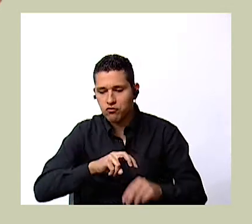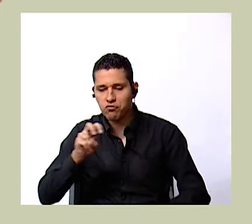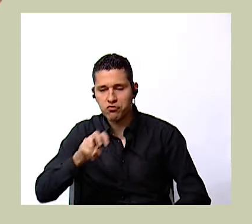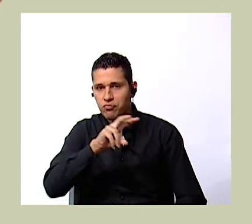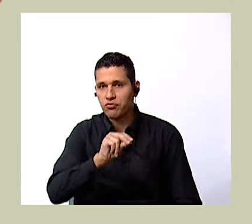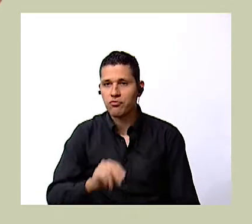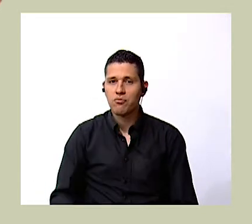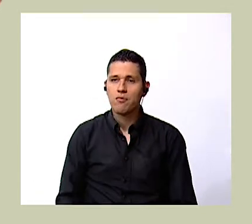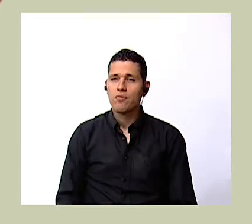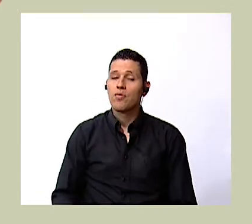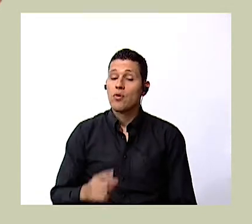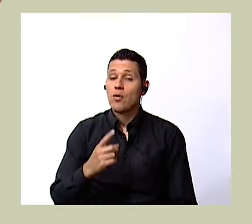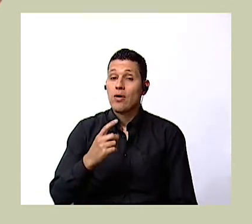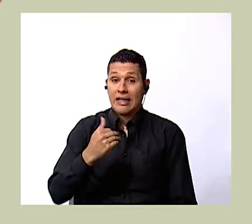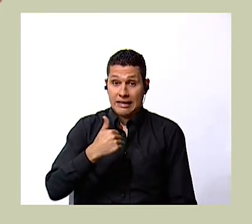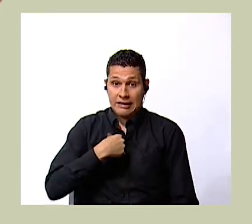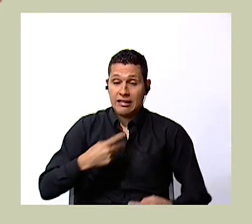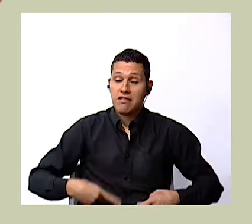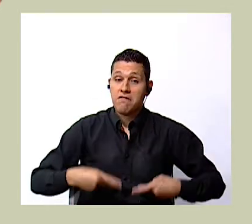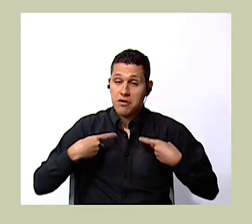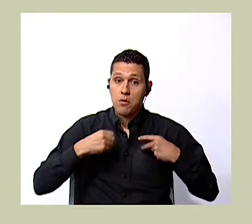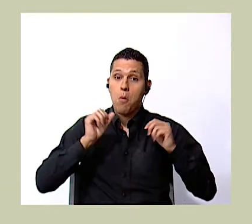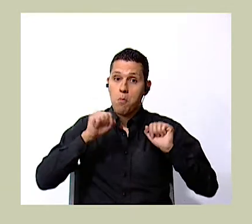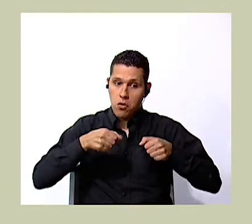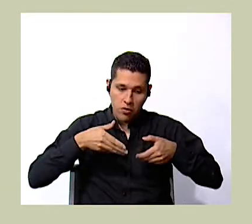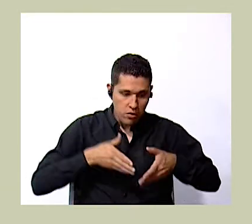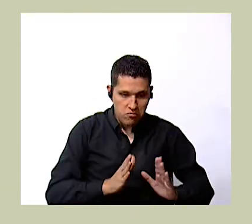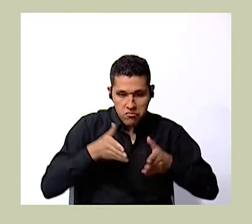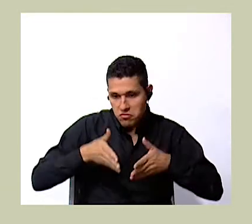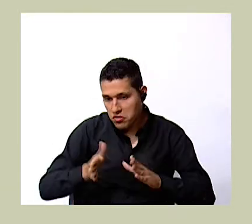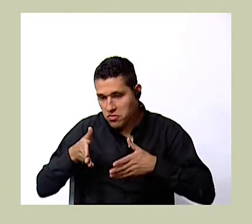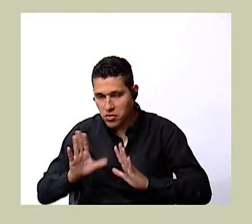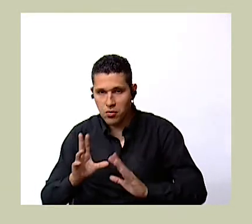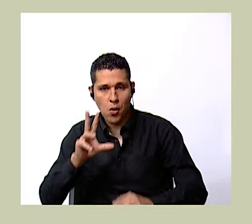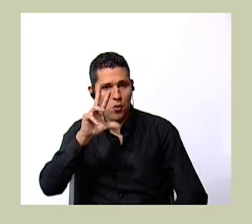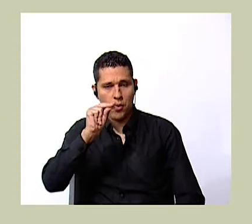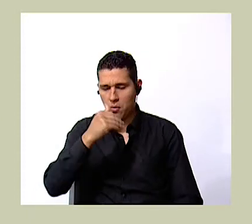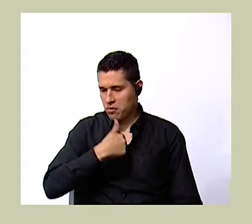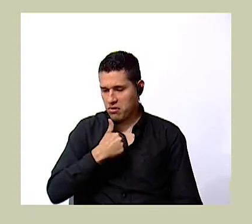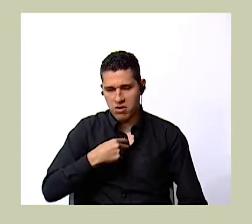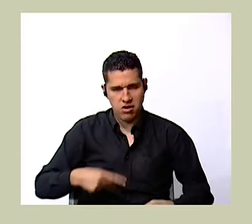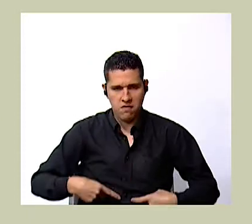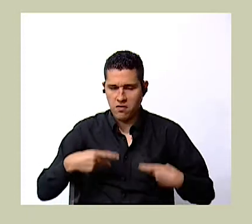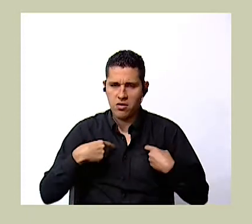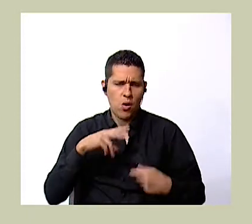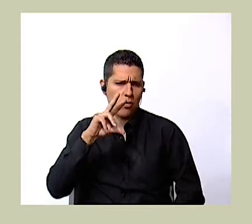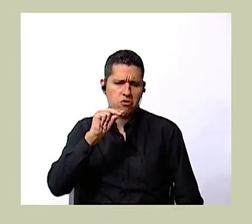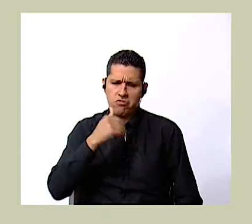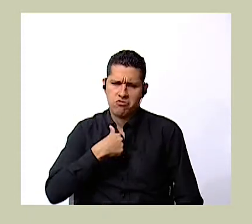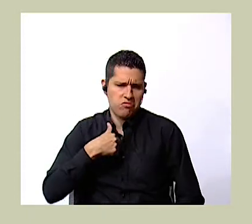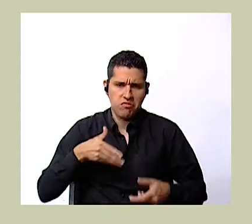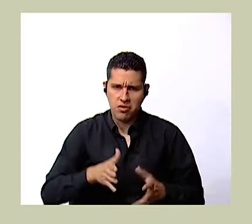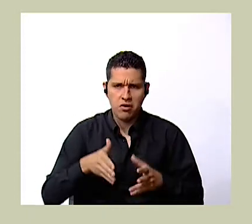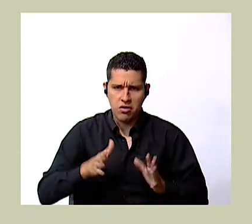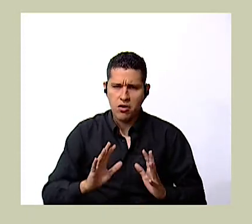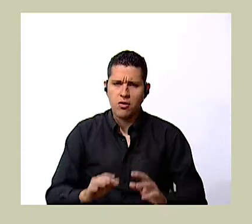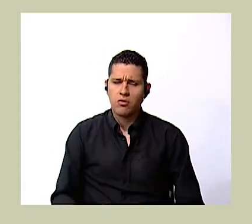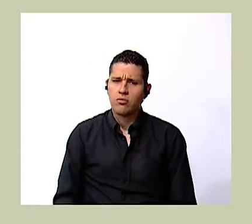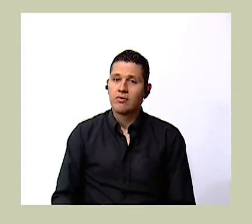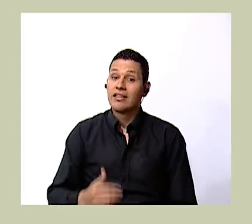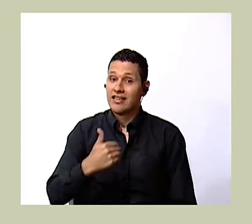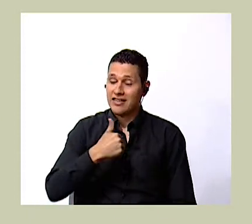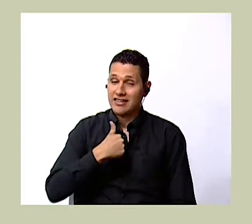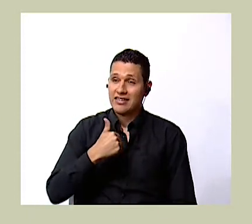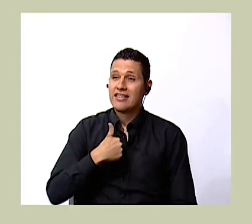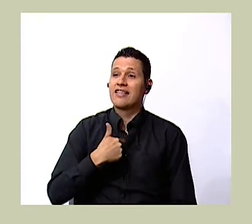-living things don't reproduce living things feel and non-living things